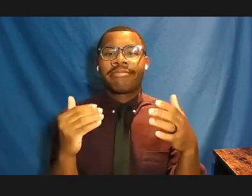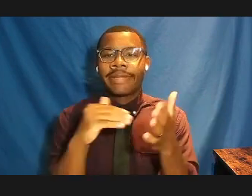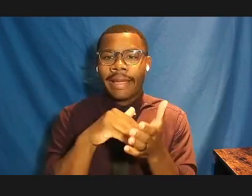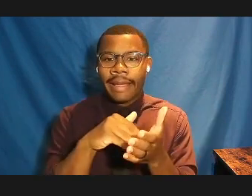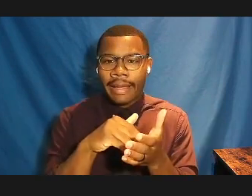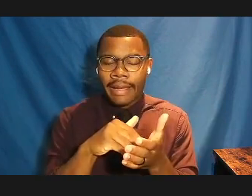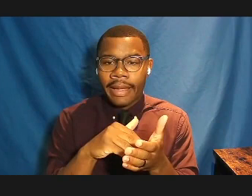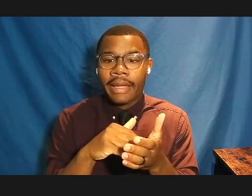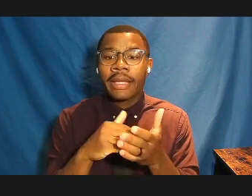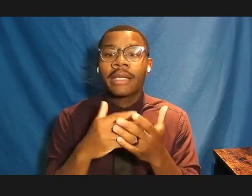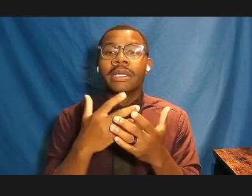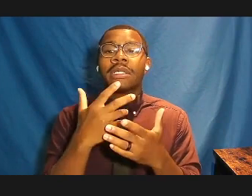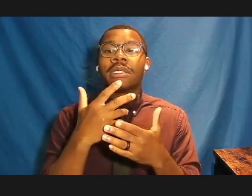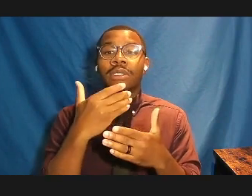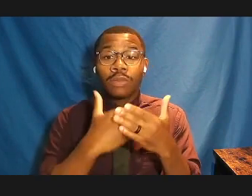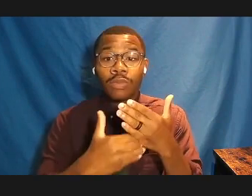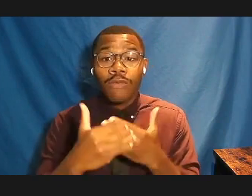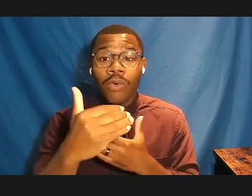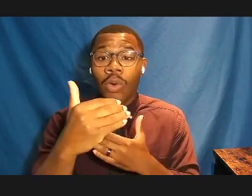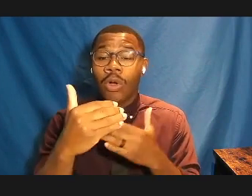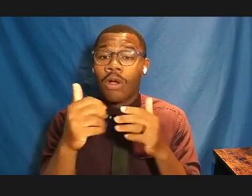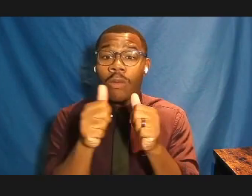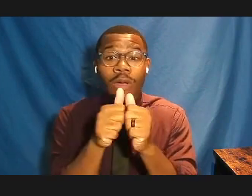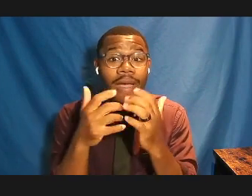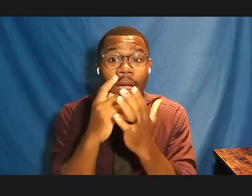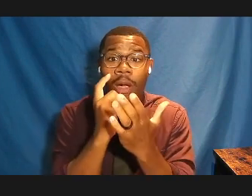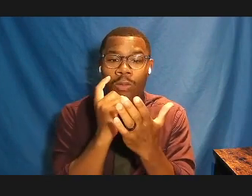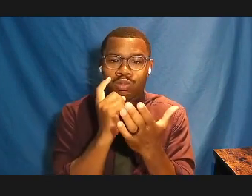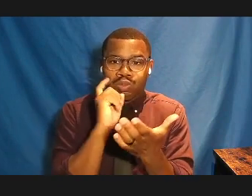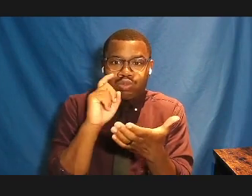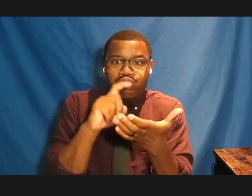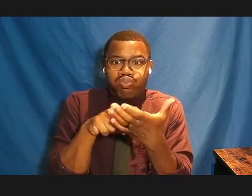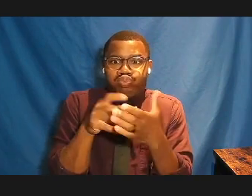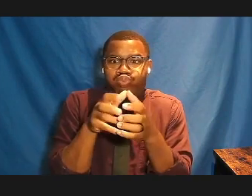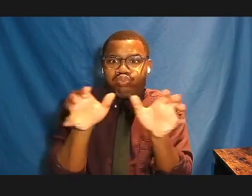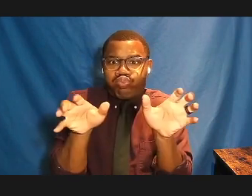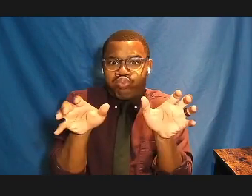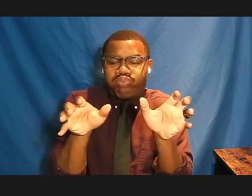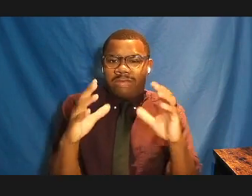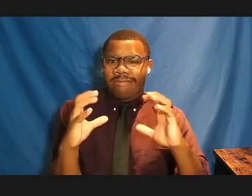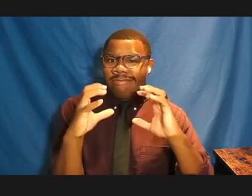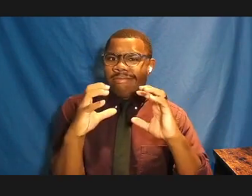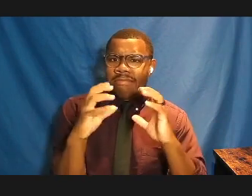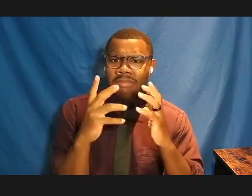acknowledgement of, without restorative justice is,